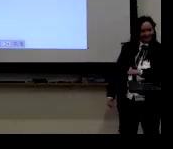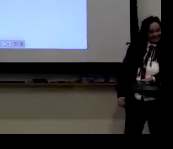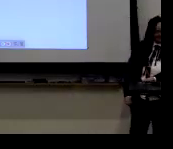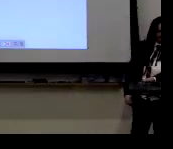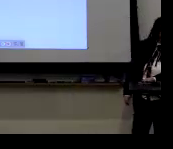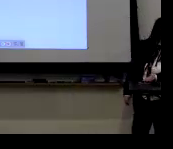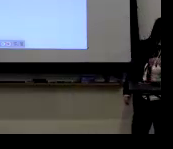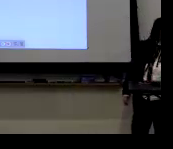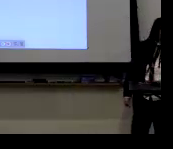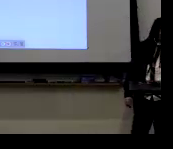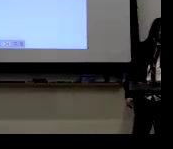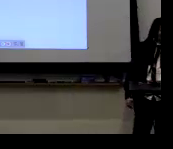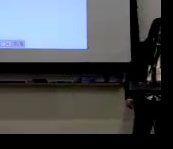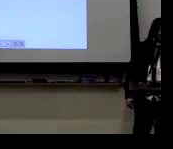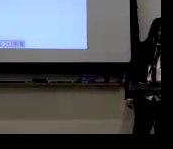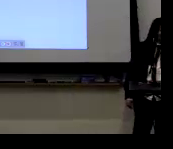I think so.